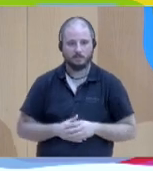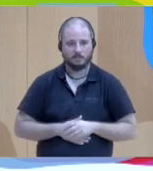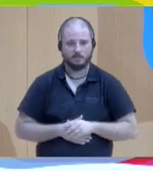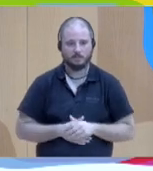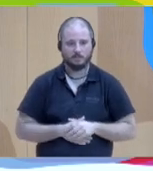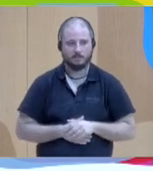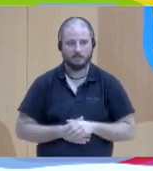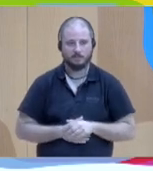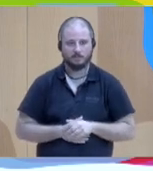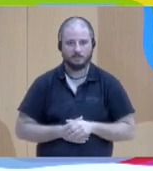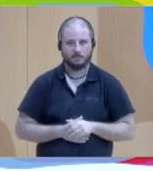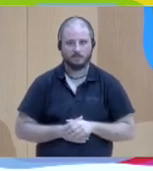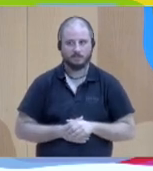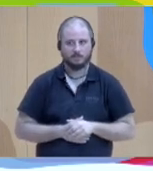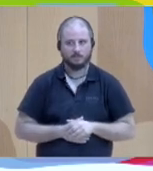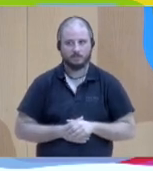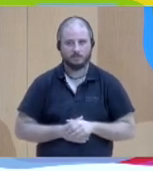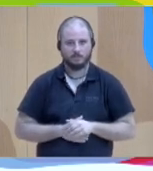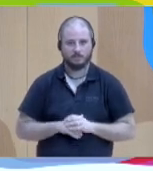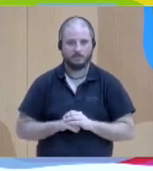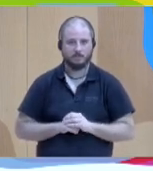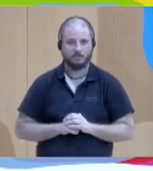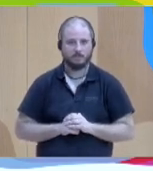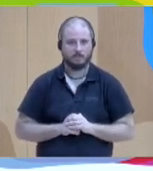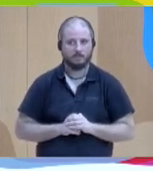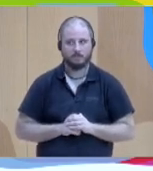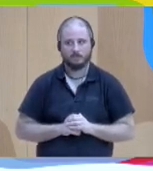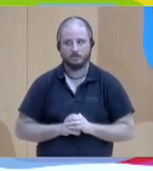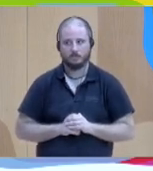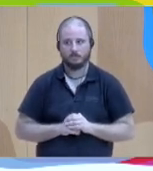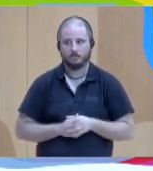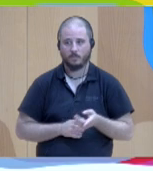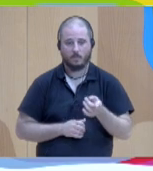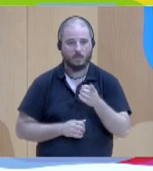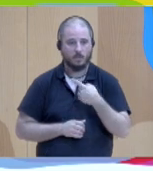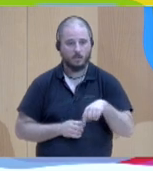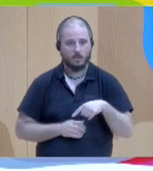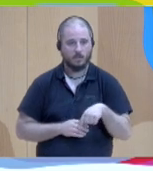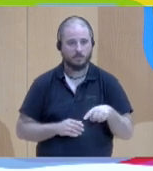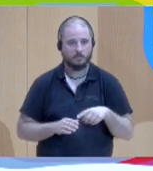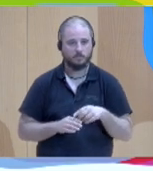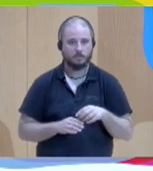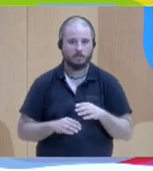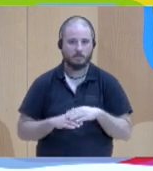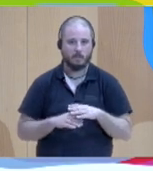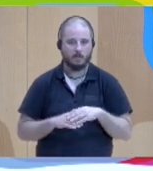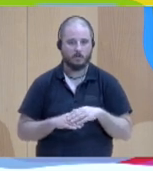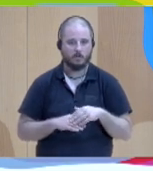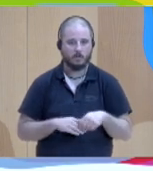And place your hands on the shoulders of the person in front of you.